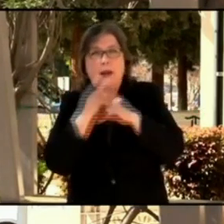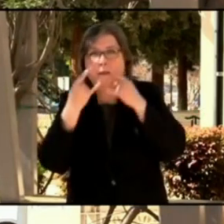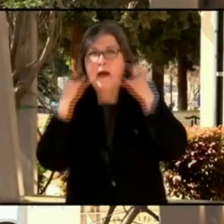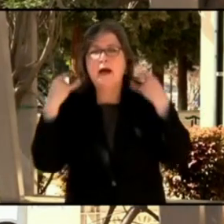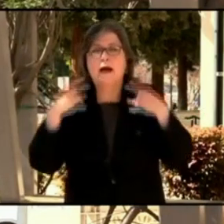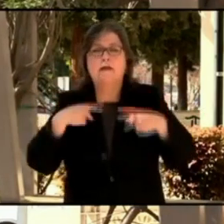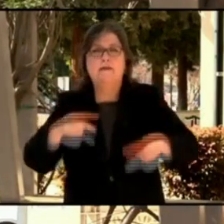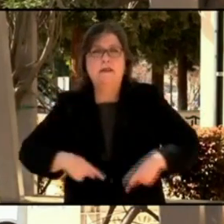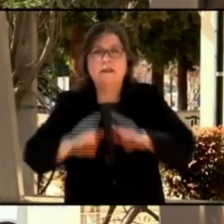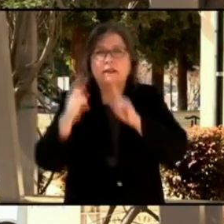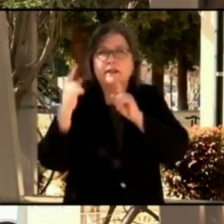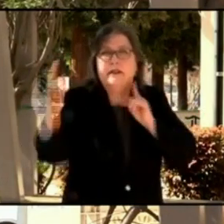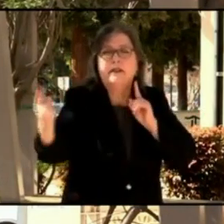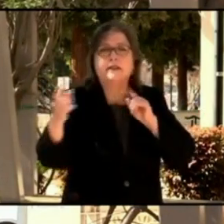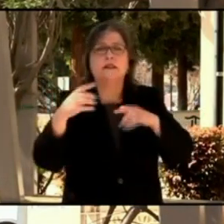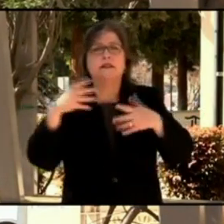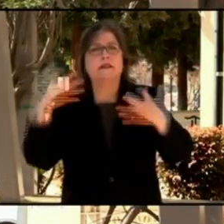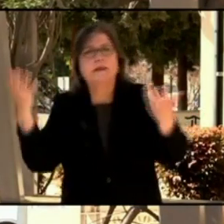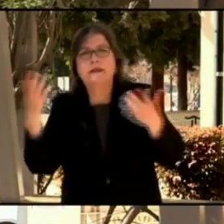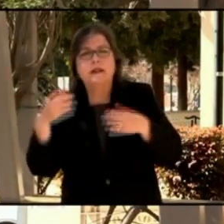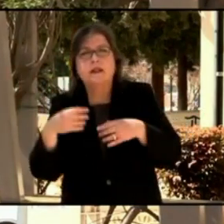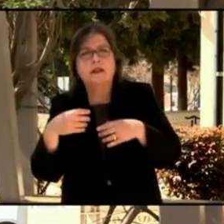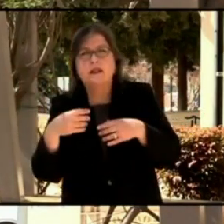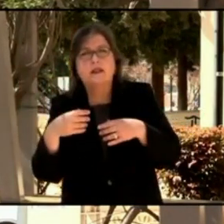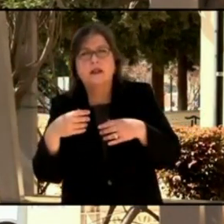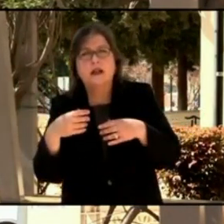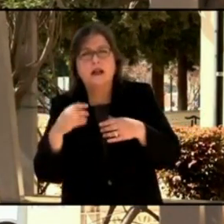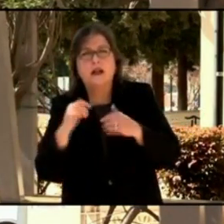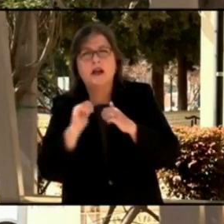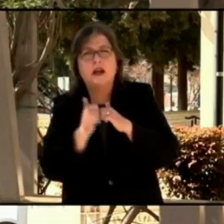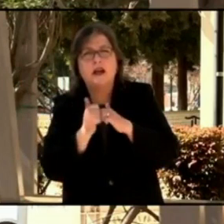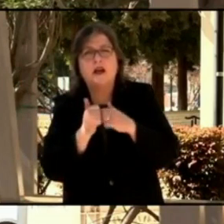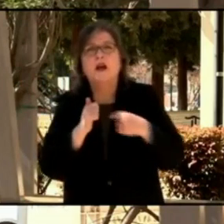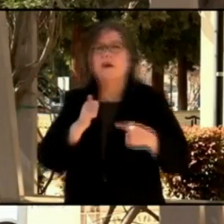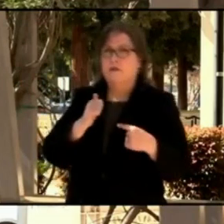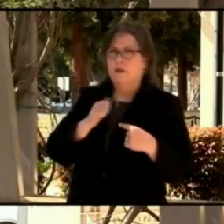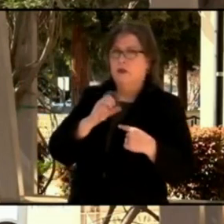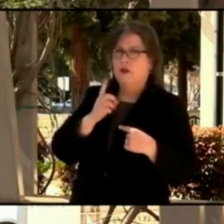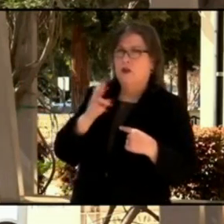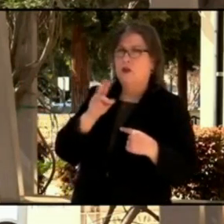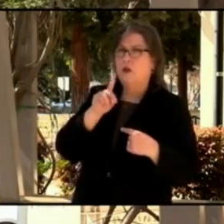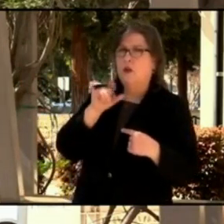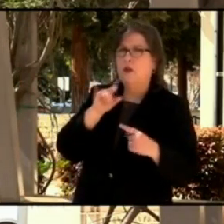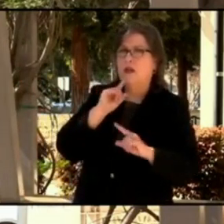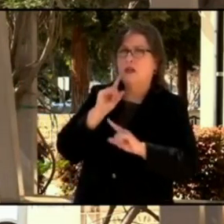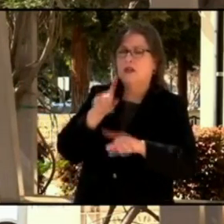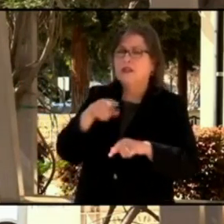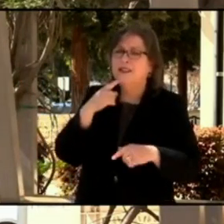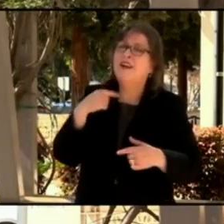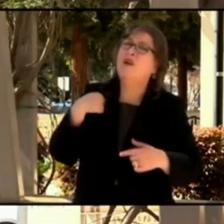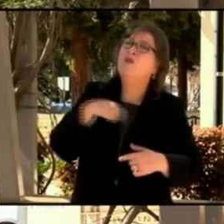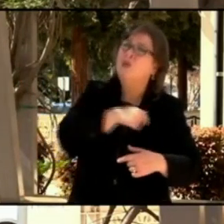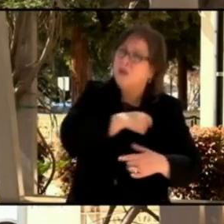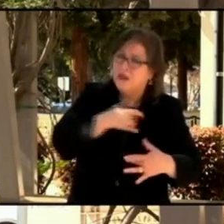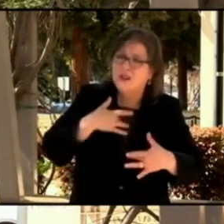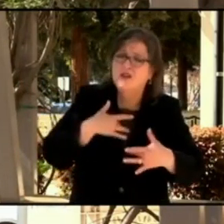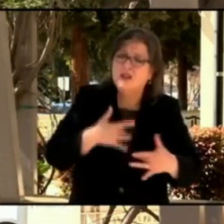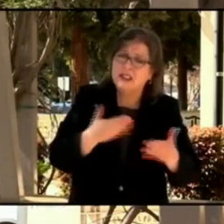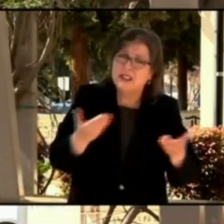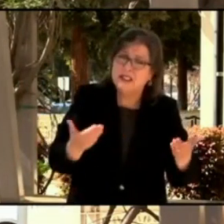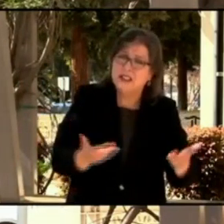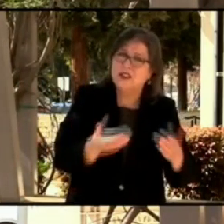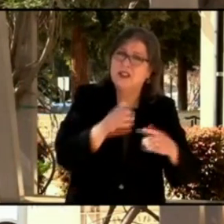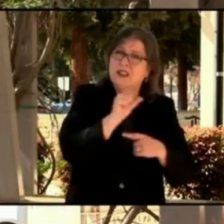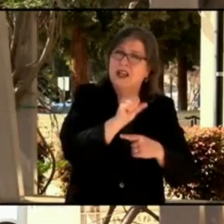The trends that we're seeing here in Santa Clara County are somewhat similar to the trends in our Bay Area region.